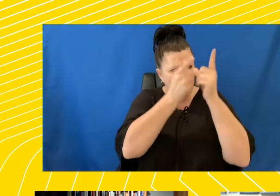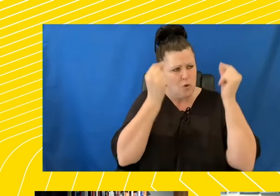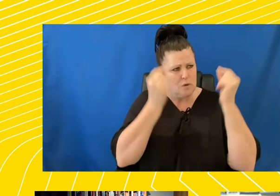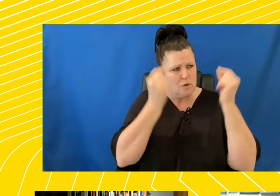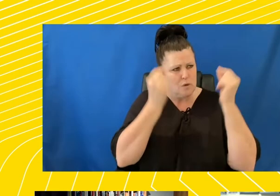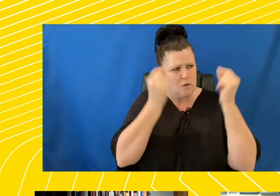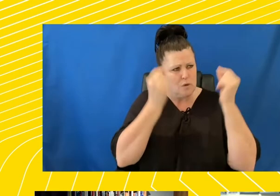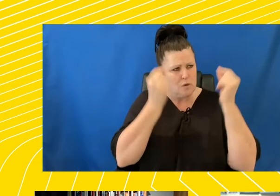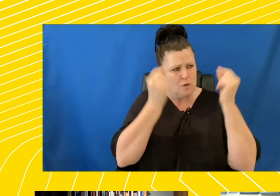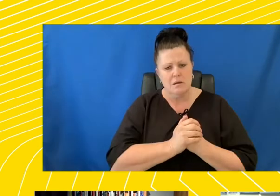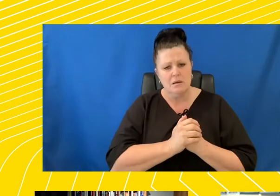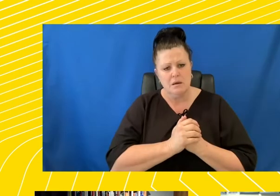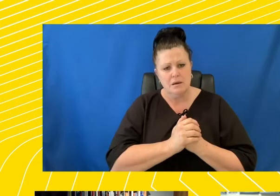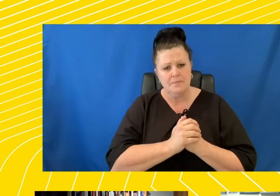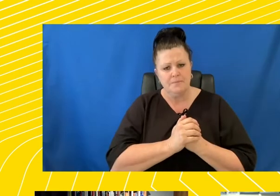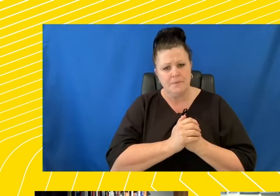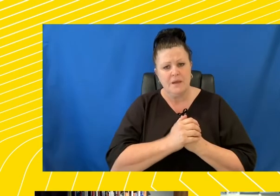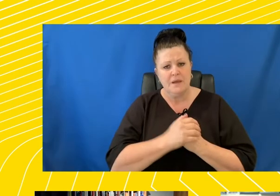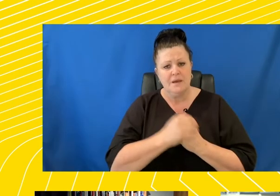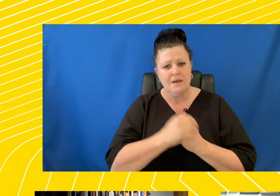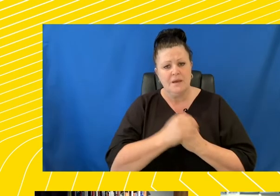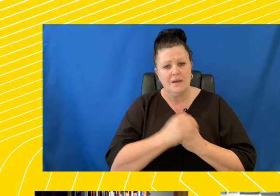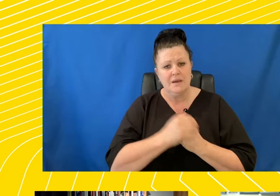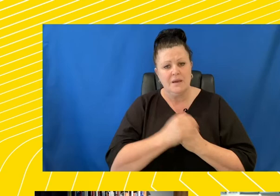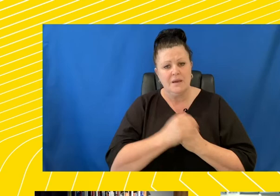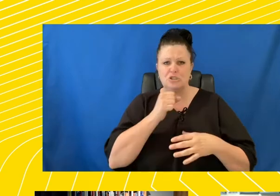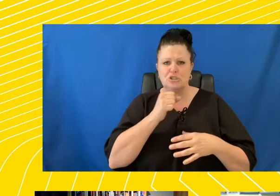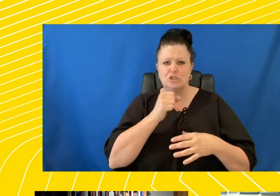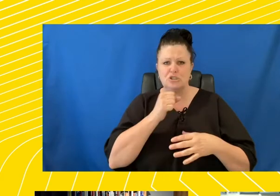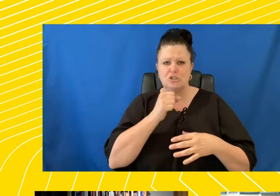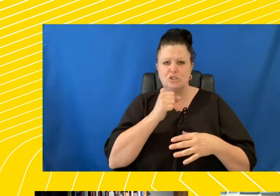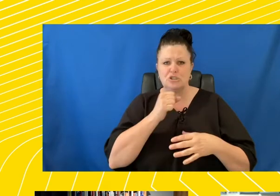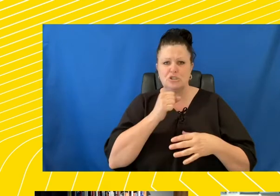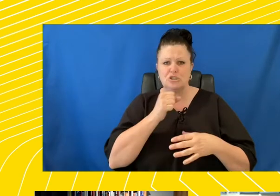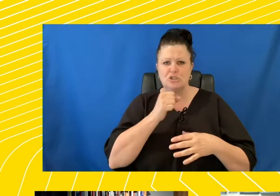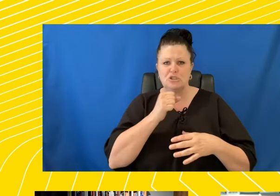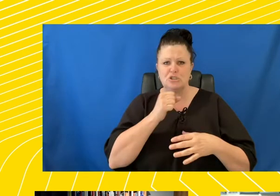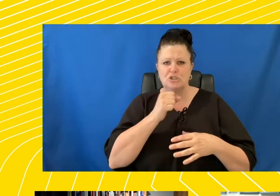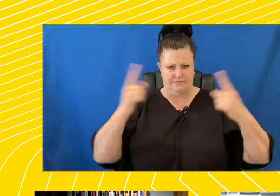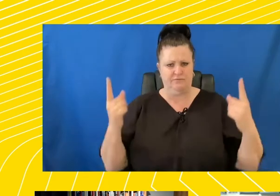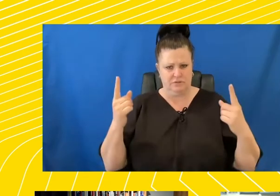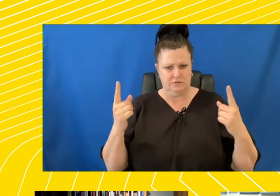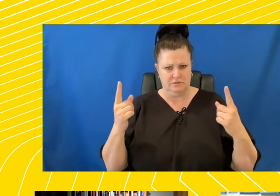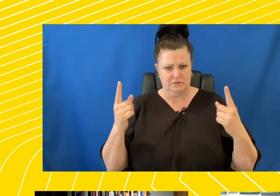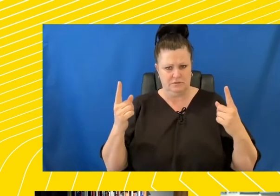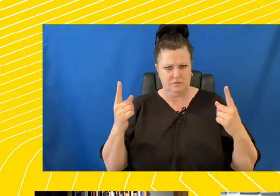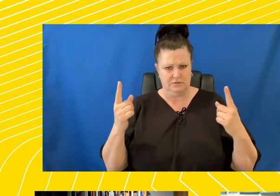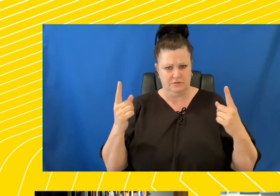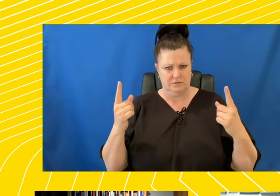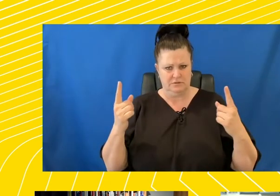you know, there's a huge gender dynamic if we think about the eugenics period, particularly